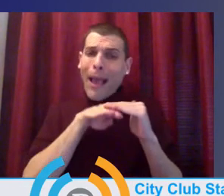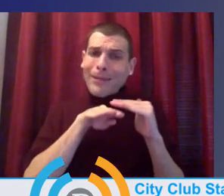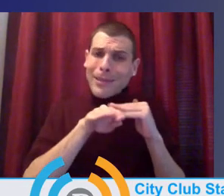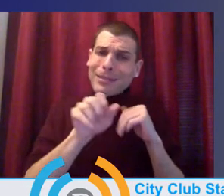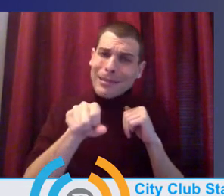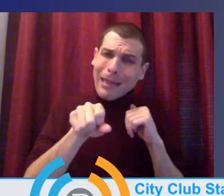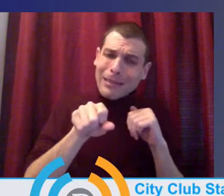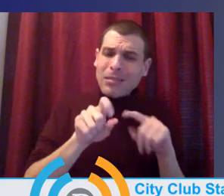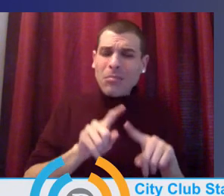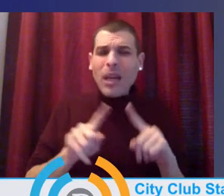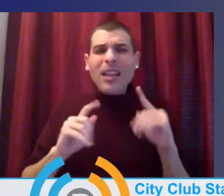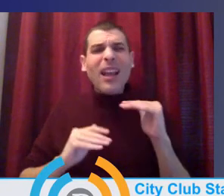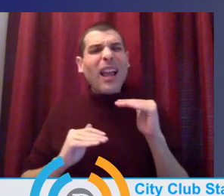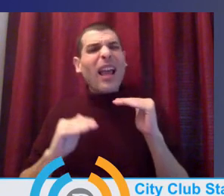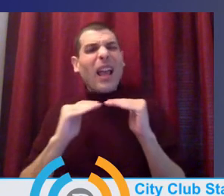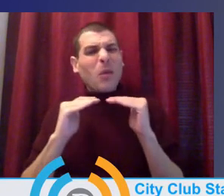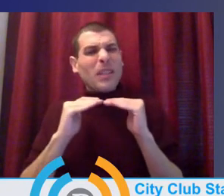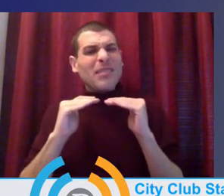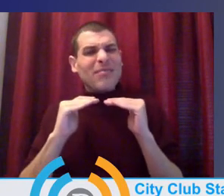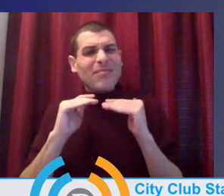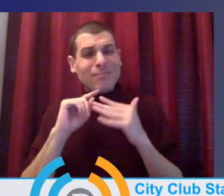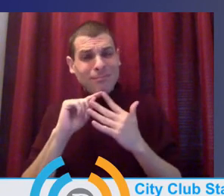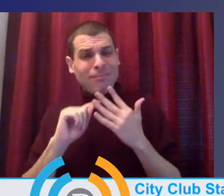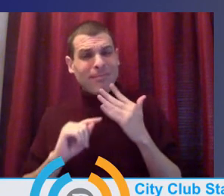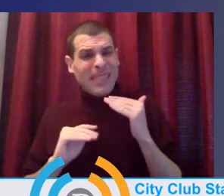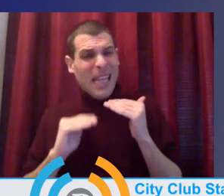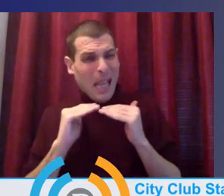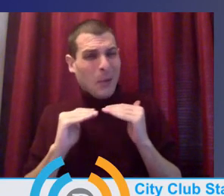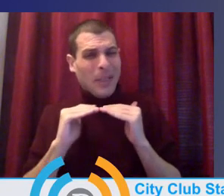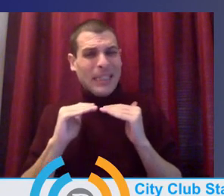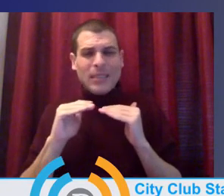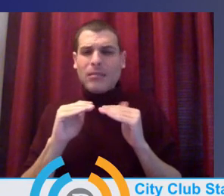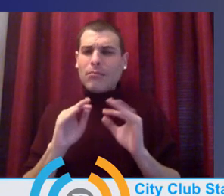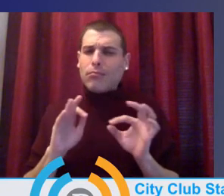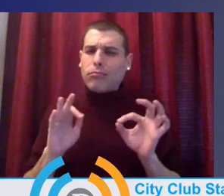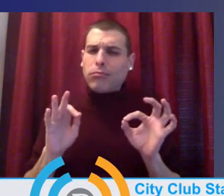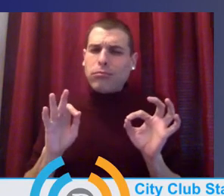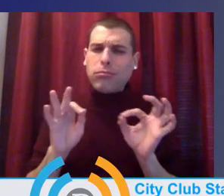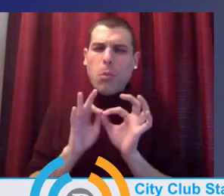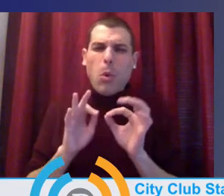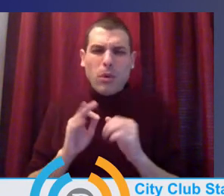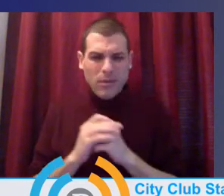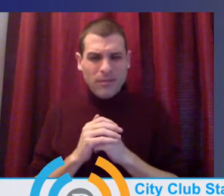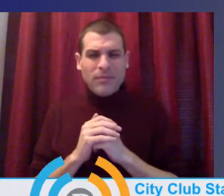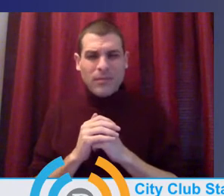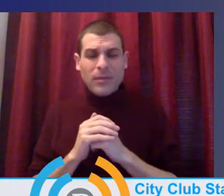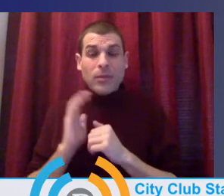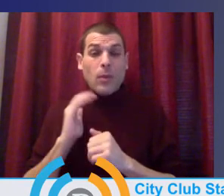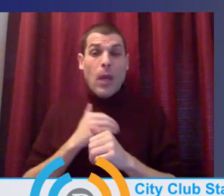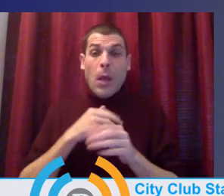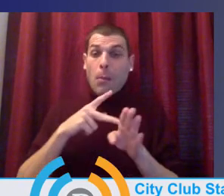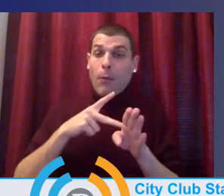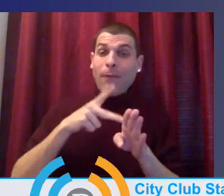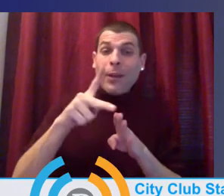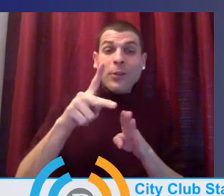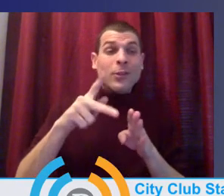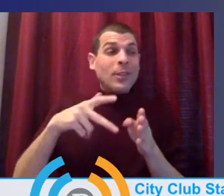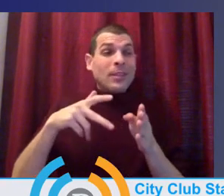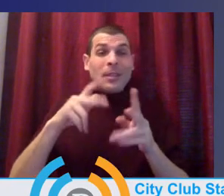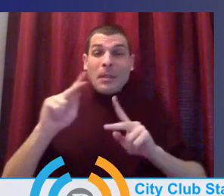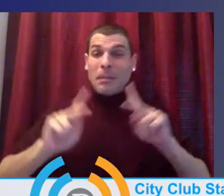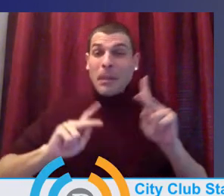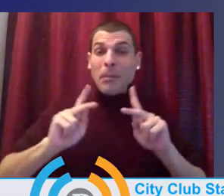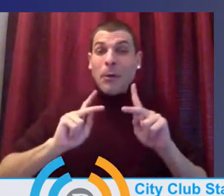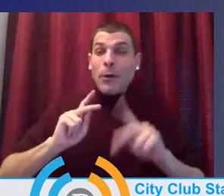experiences that children and families have in the program. And until we have a workforce that looks like kids and families in our communities, that is